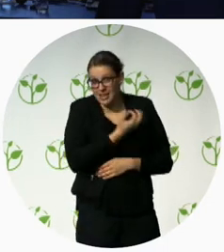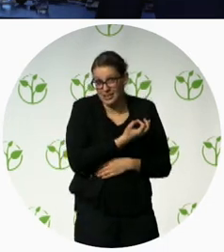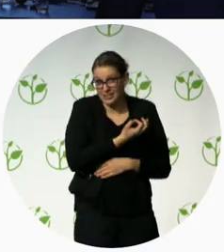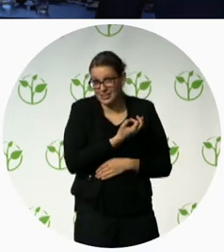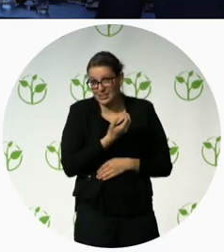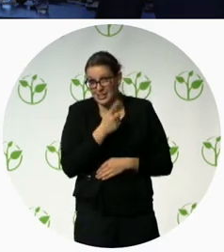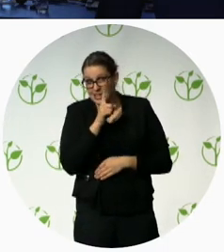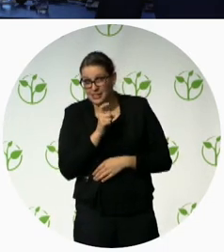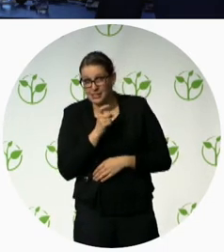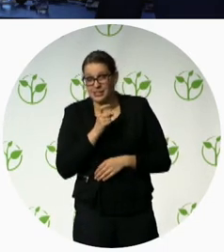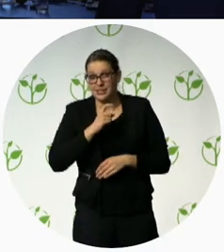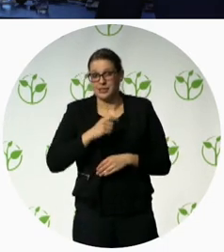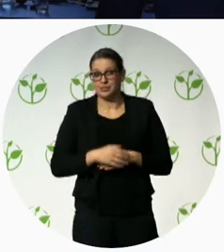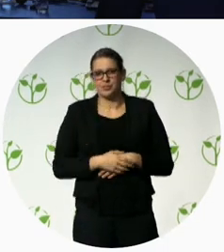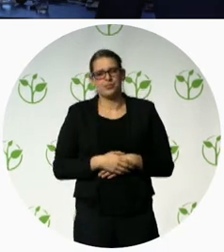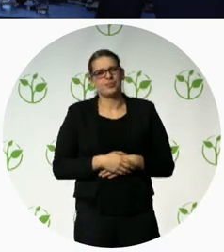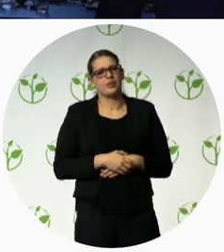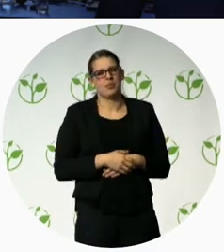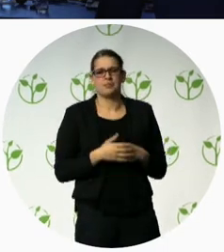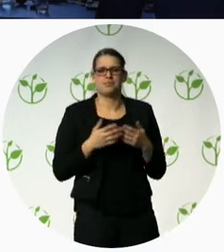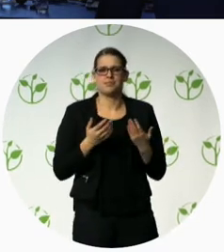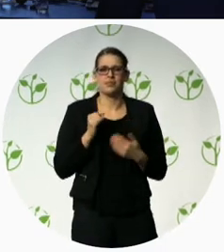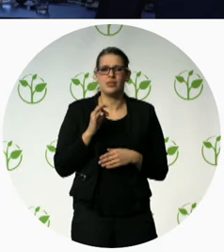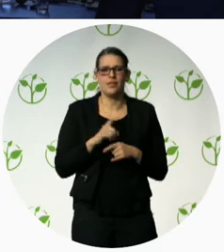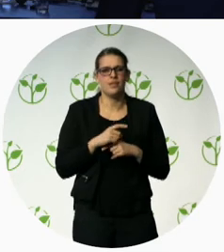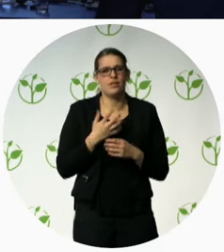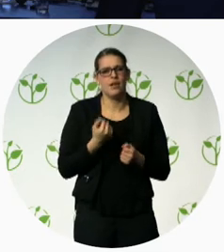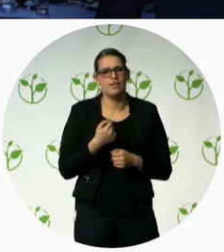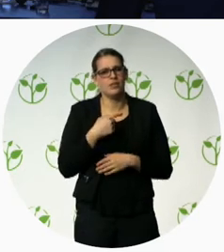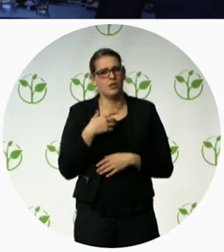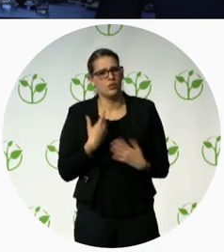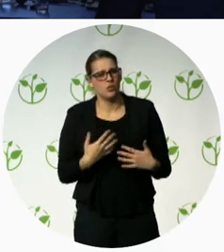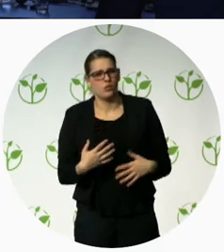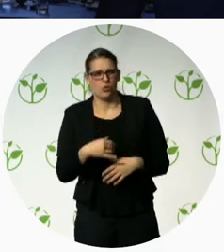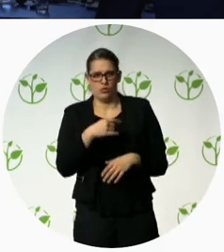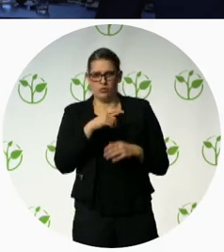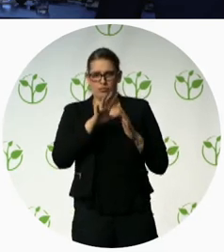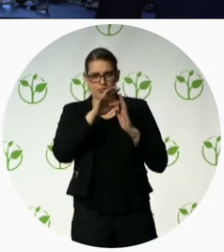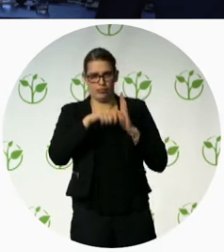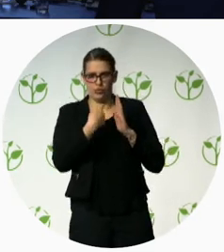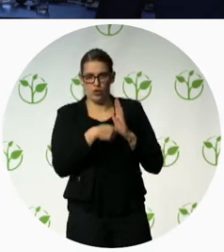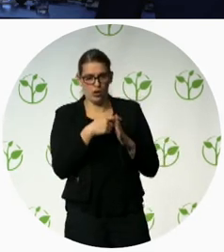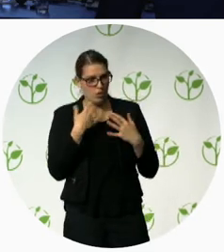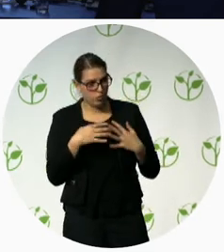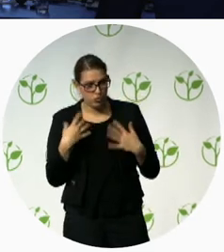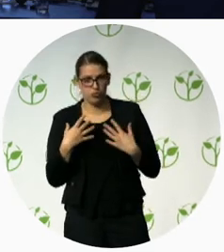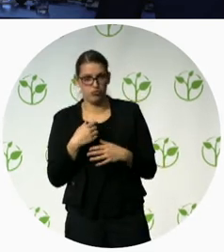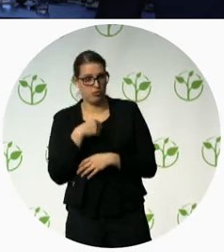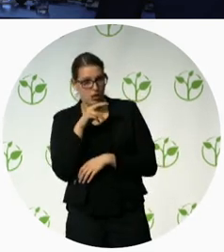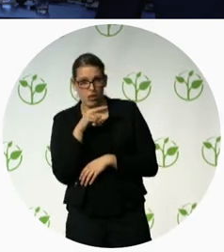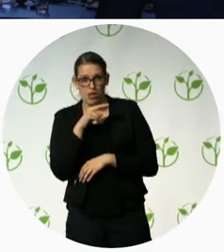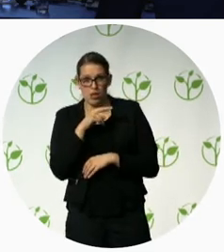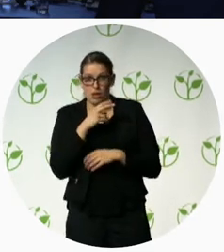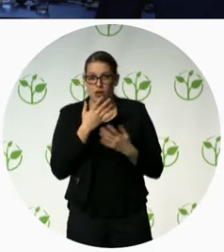to either replicate or build upon what you have been doing or has been inspired by what you've shared today, what is one piece of advice